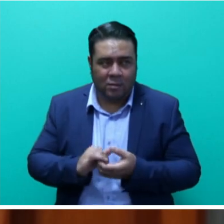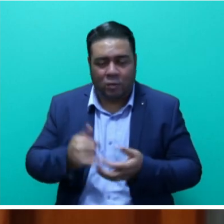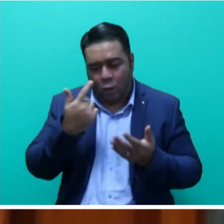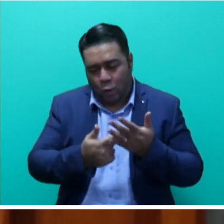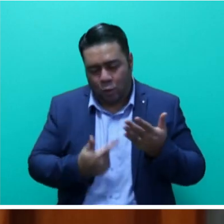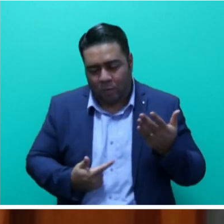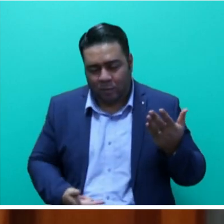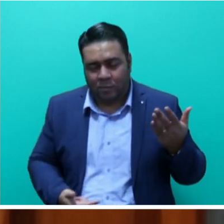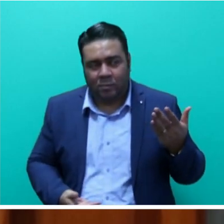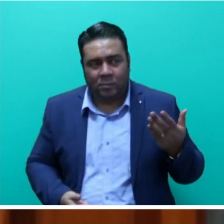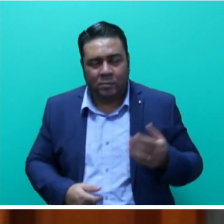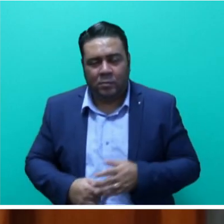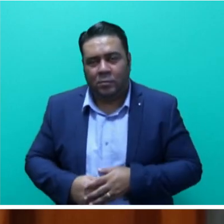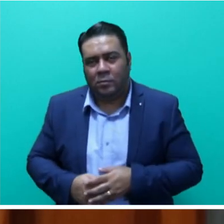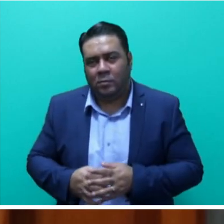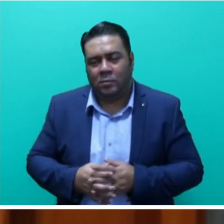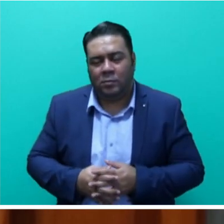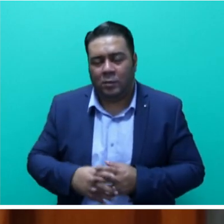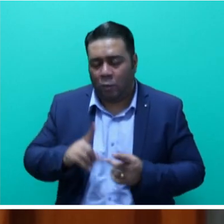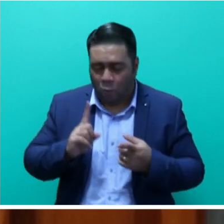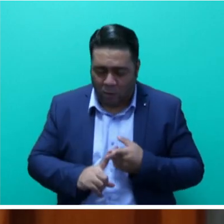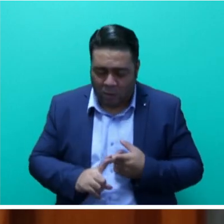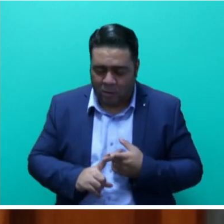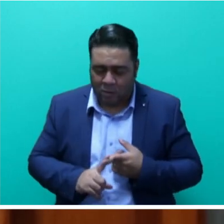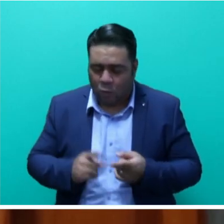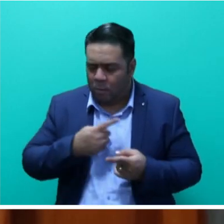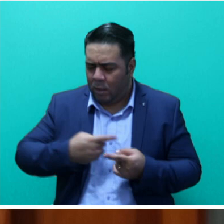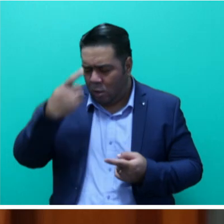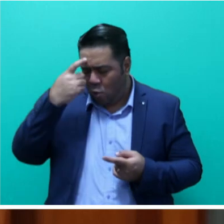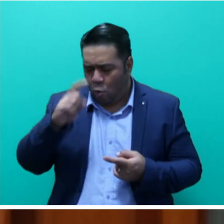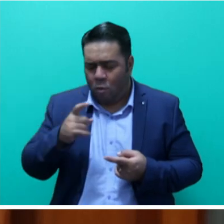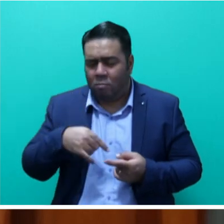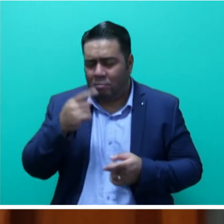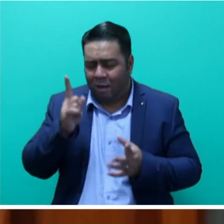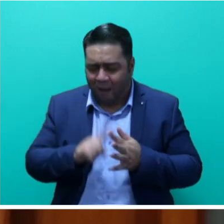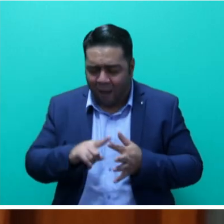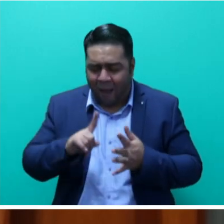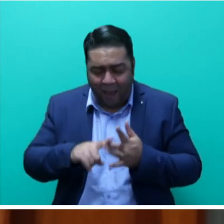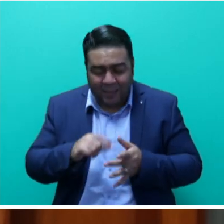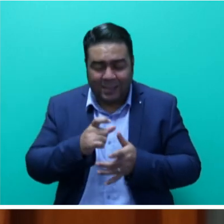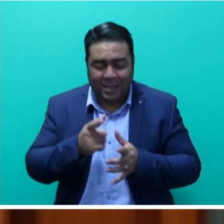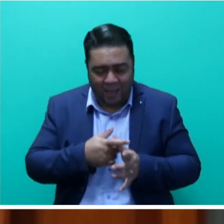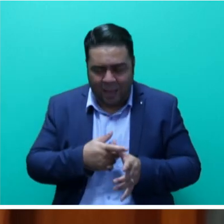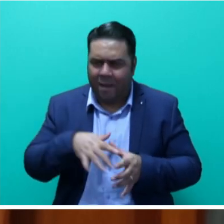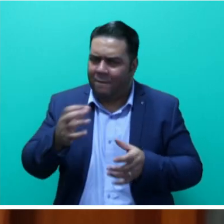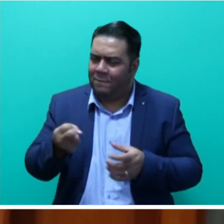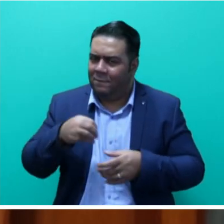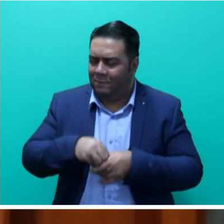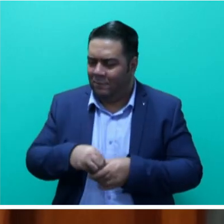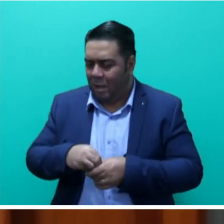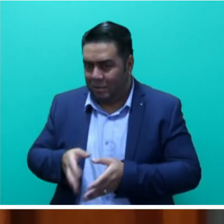prioritised three areas. One, we made a call that the ICA establish an office in the South Pacific